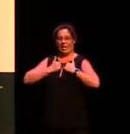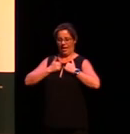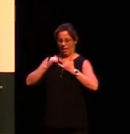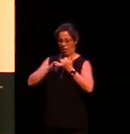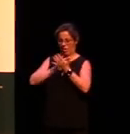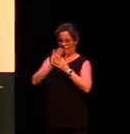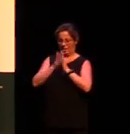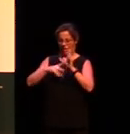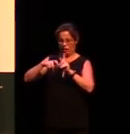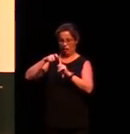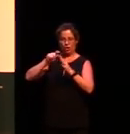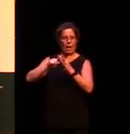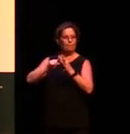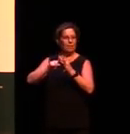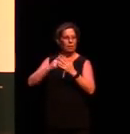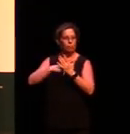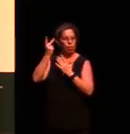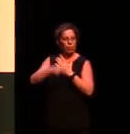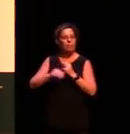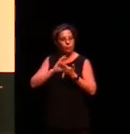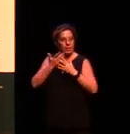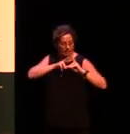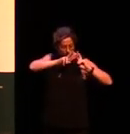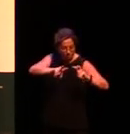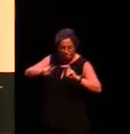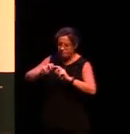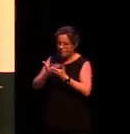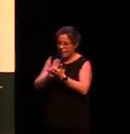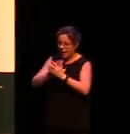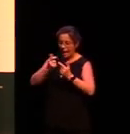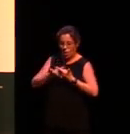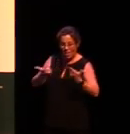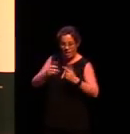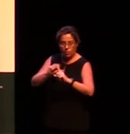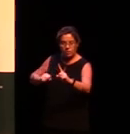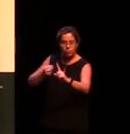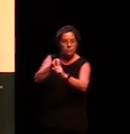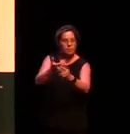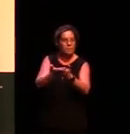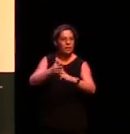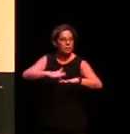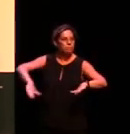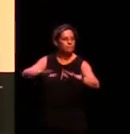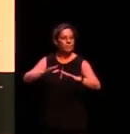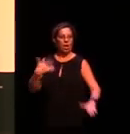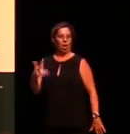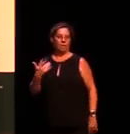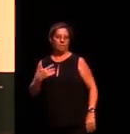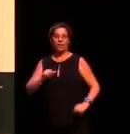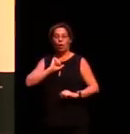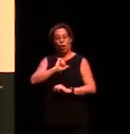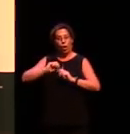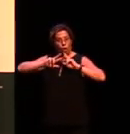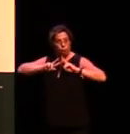of our region. Her research centres around the description and documentation of Australia's